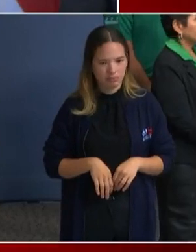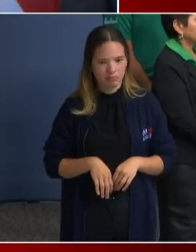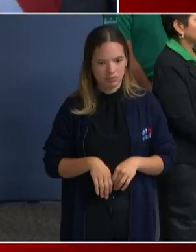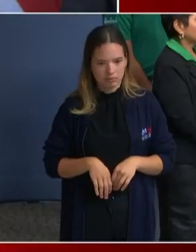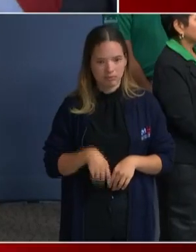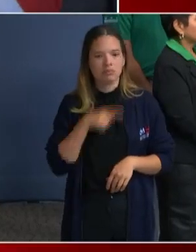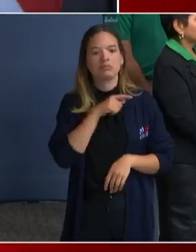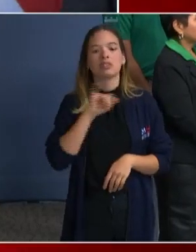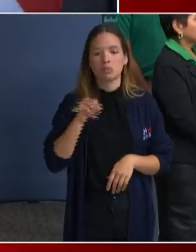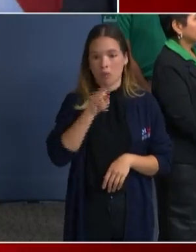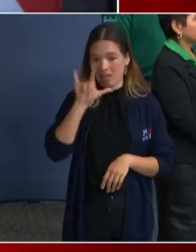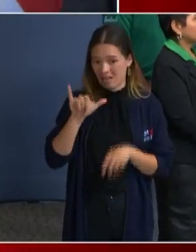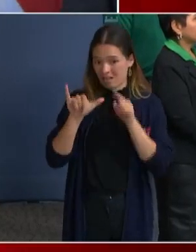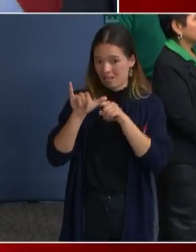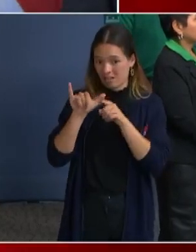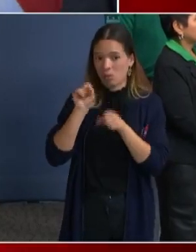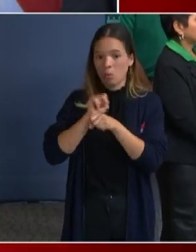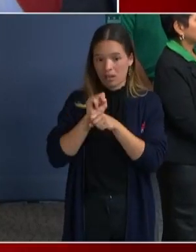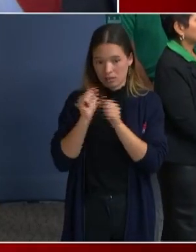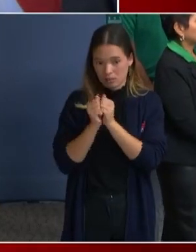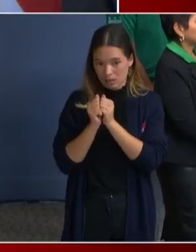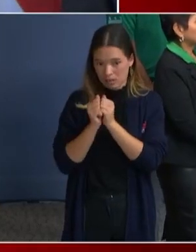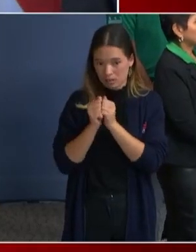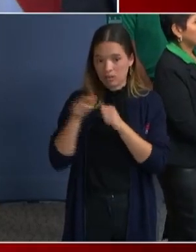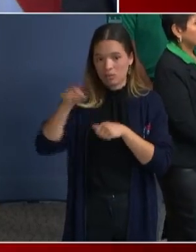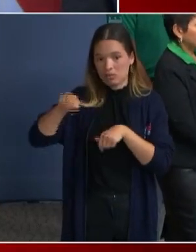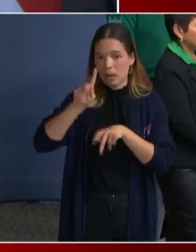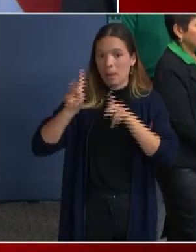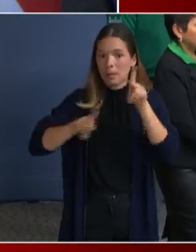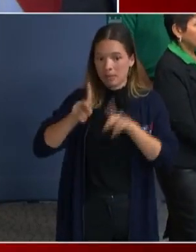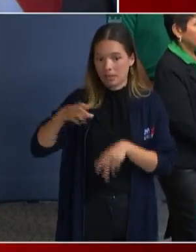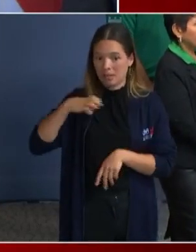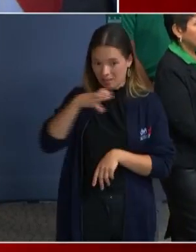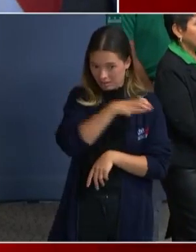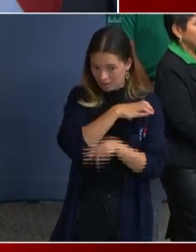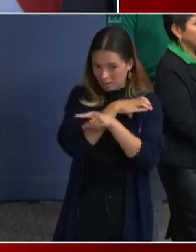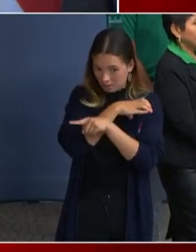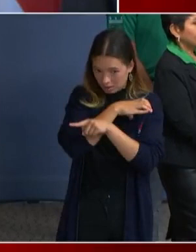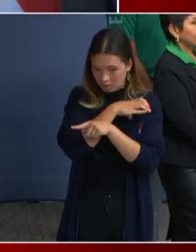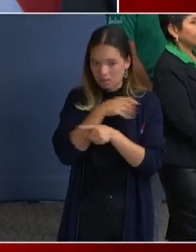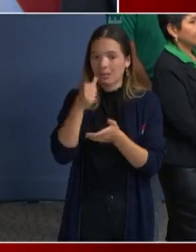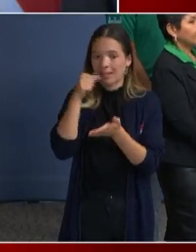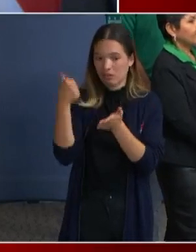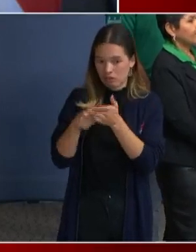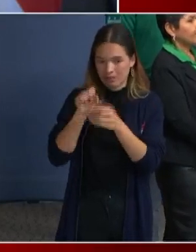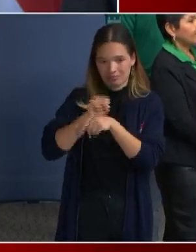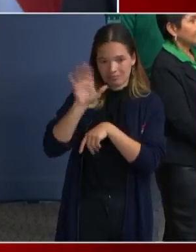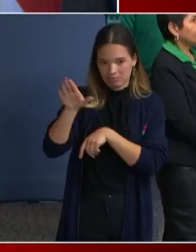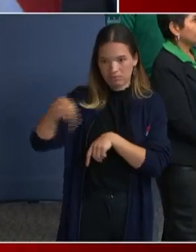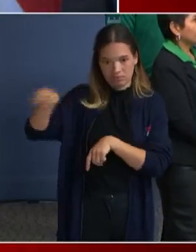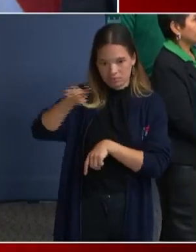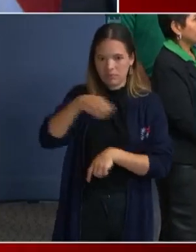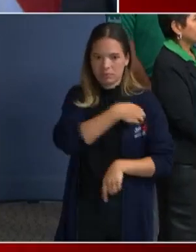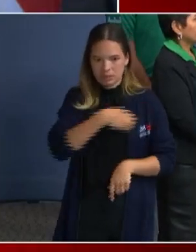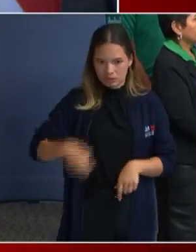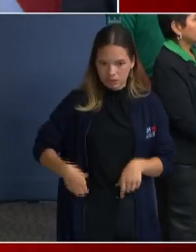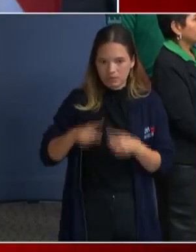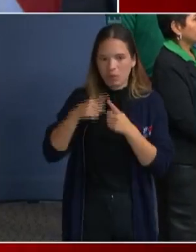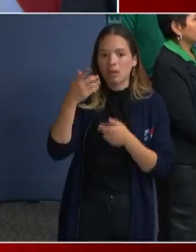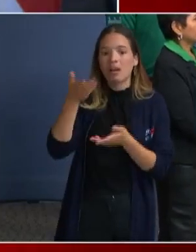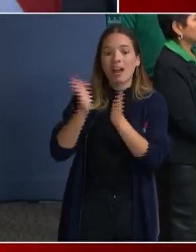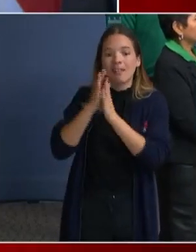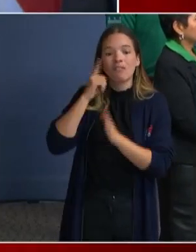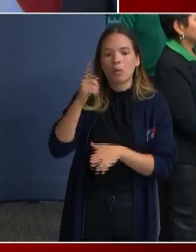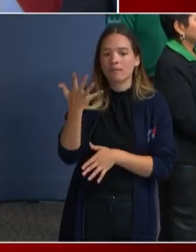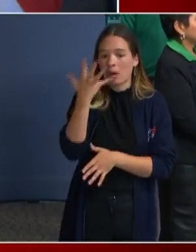with colleagues on the council in drafting a letter to the mayor asking for five things. Funding